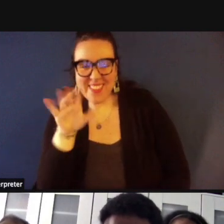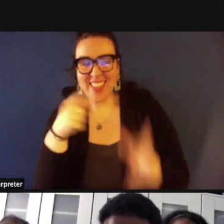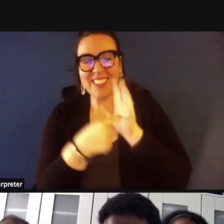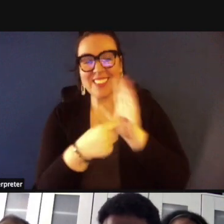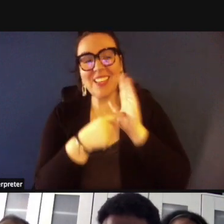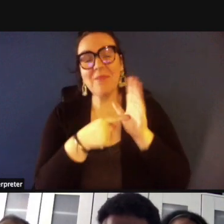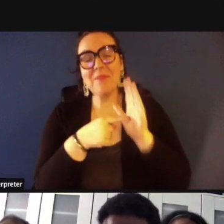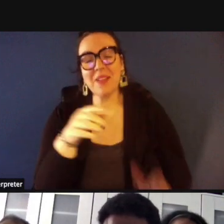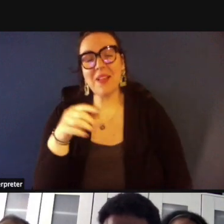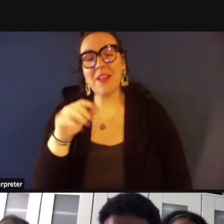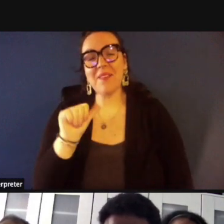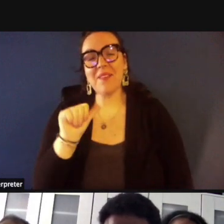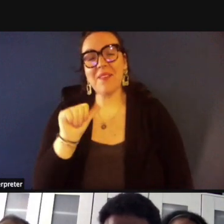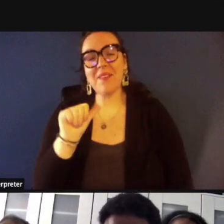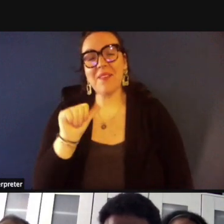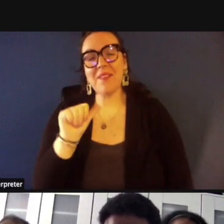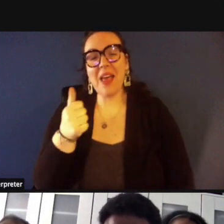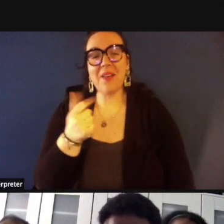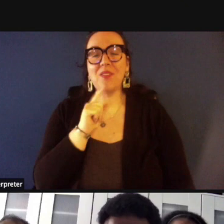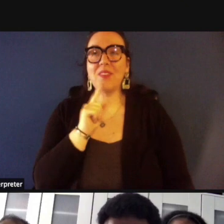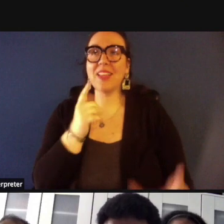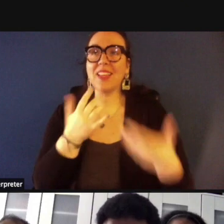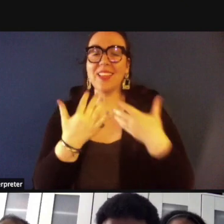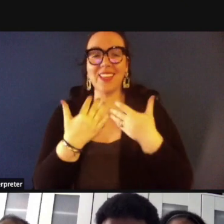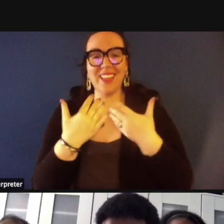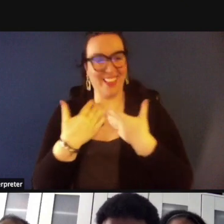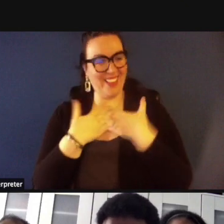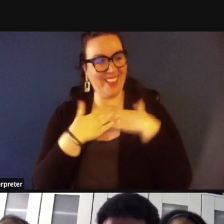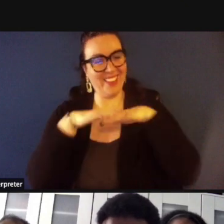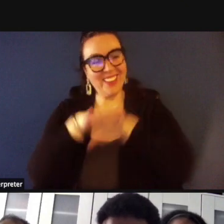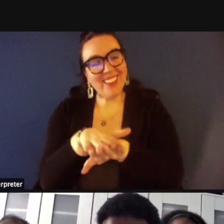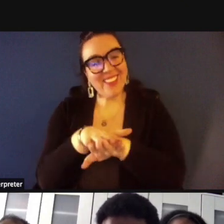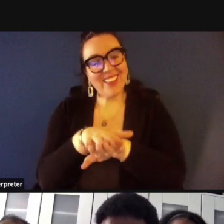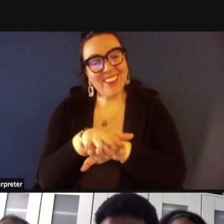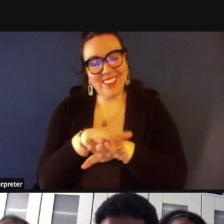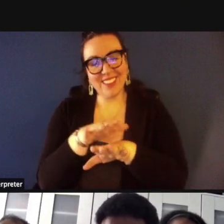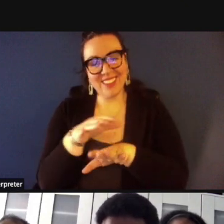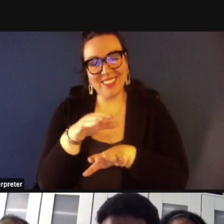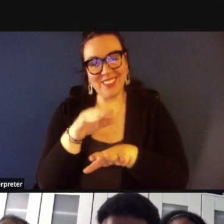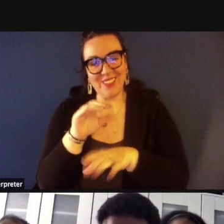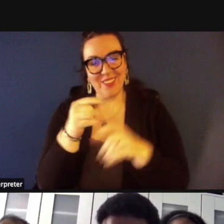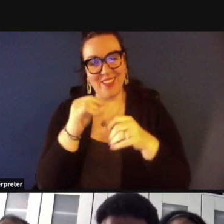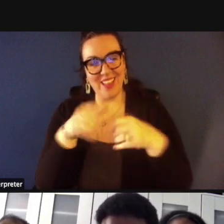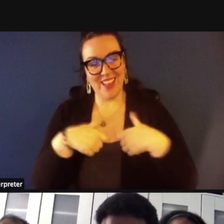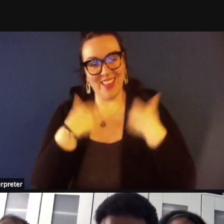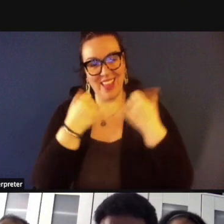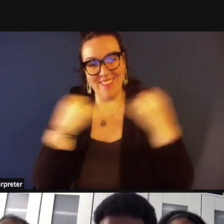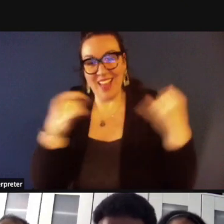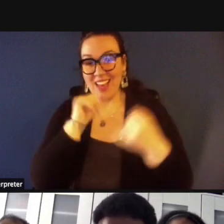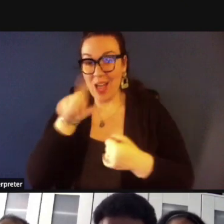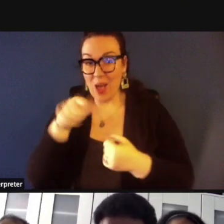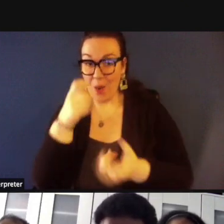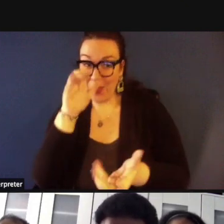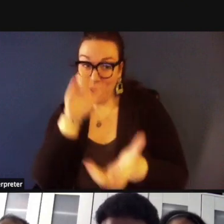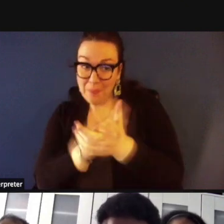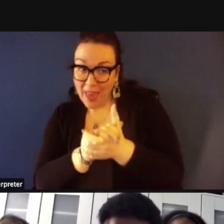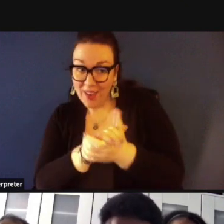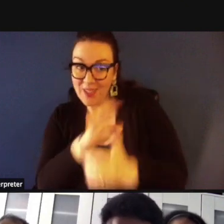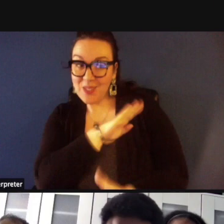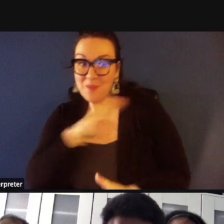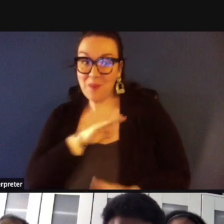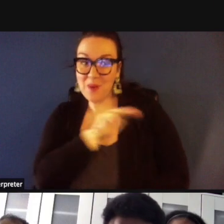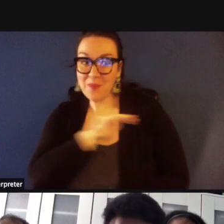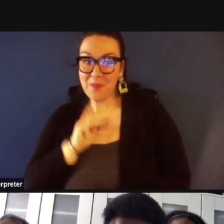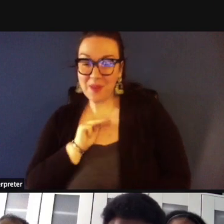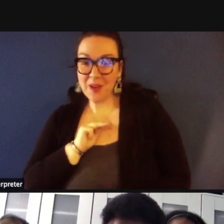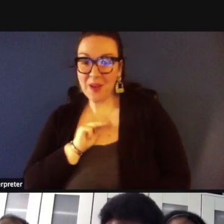um integrated into lifeline partnership of herb king is he's not only married to a board member